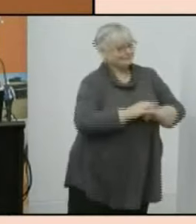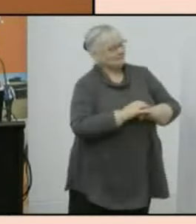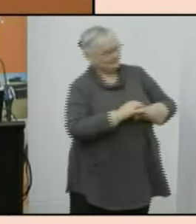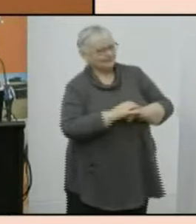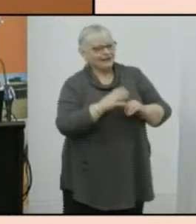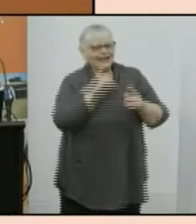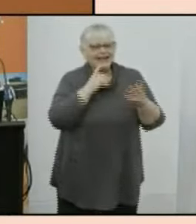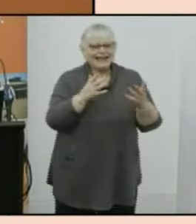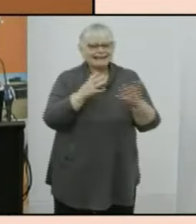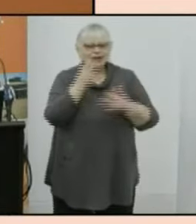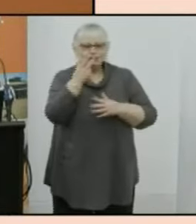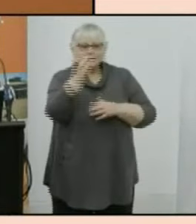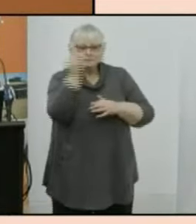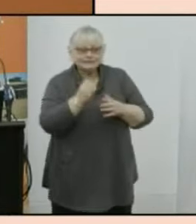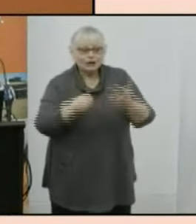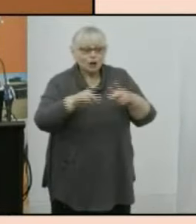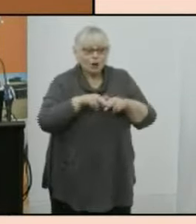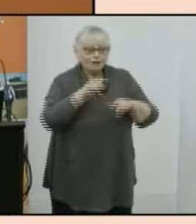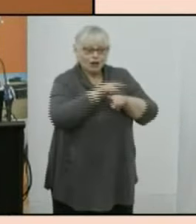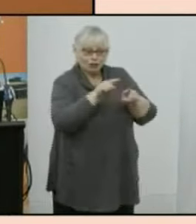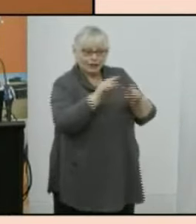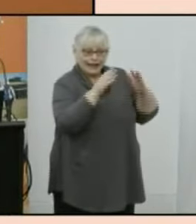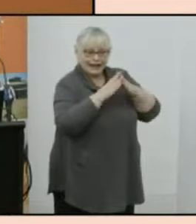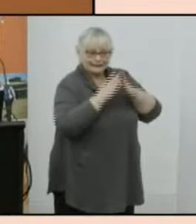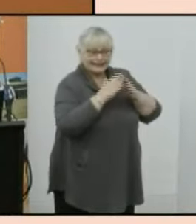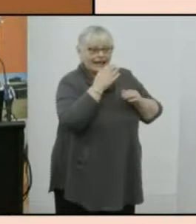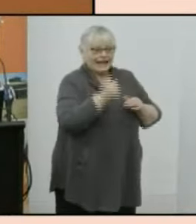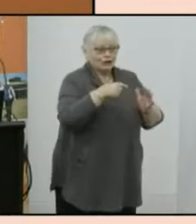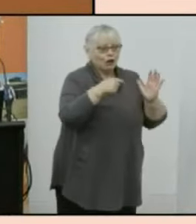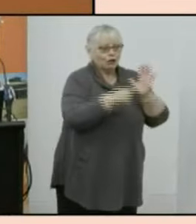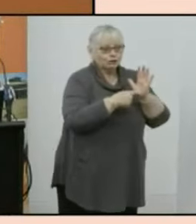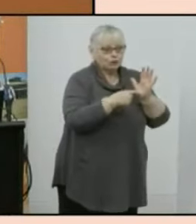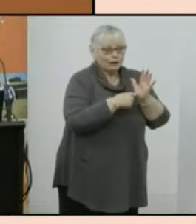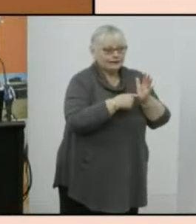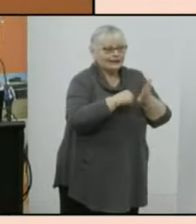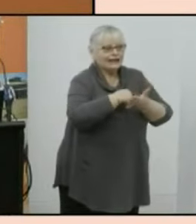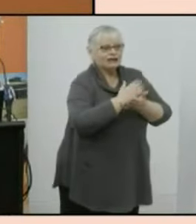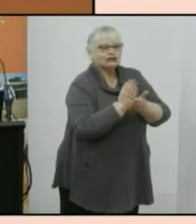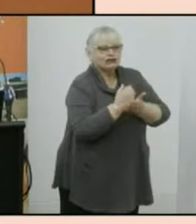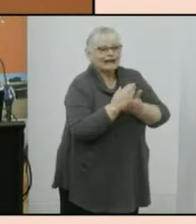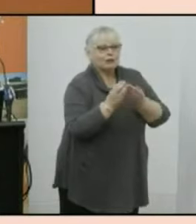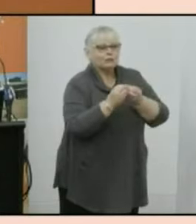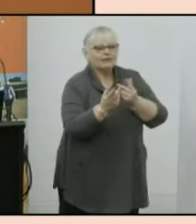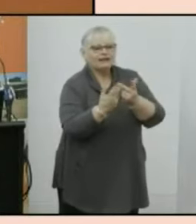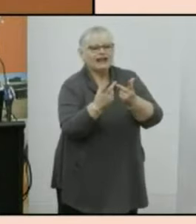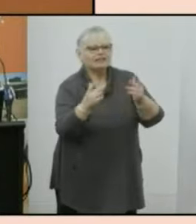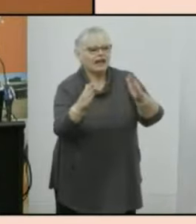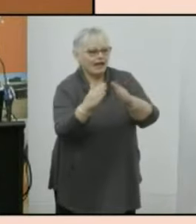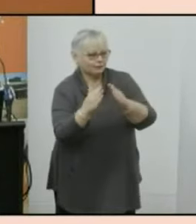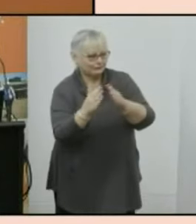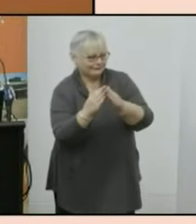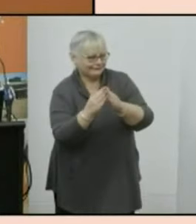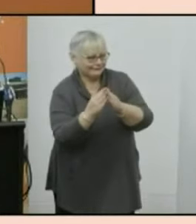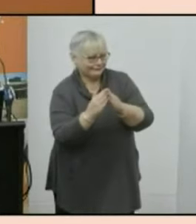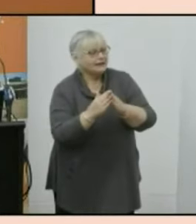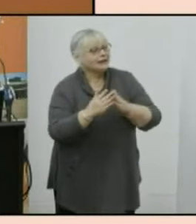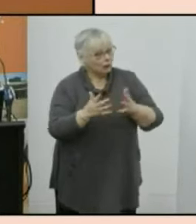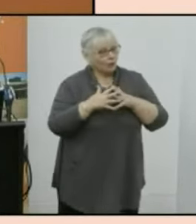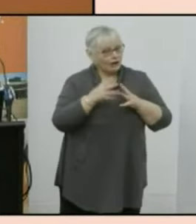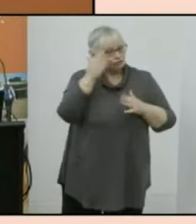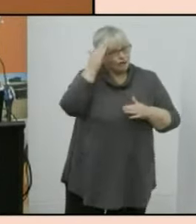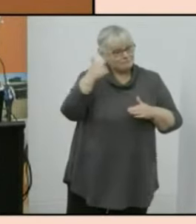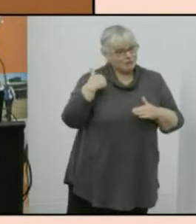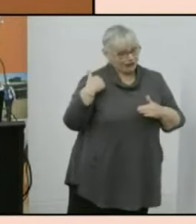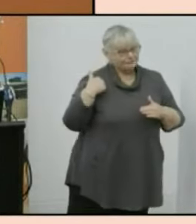it turned out that three percent of those dwellings had a toilet which was shared with another dwelling a useful reminder as to